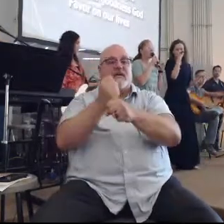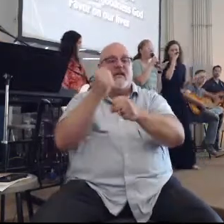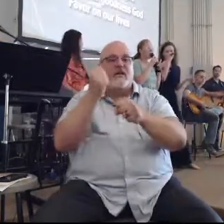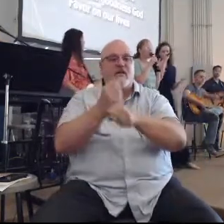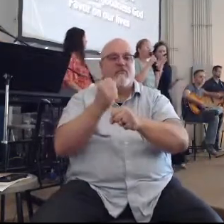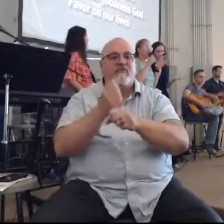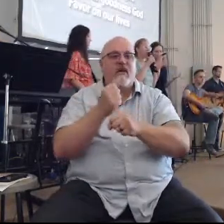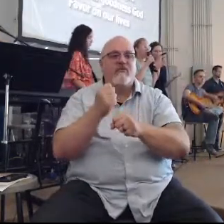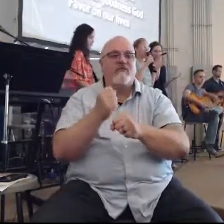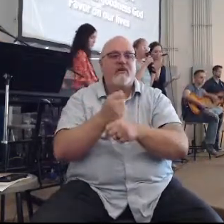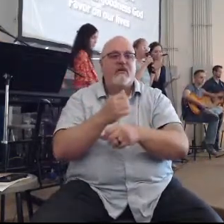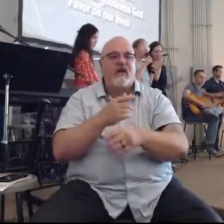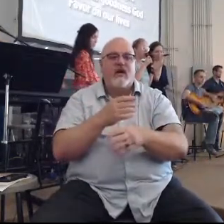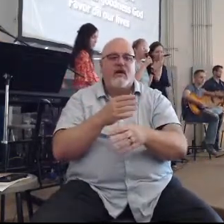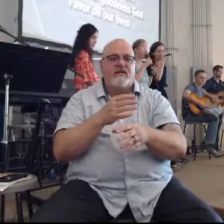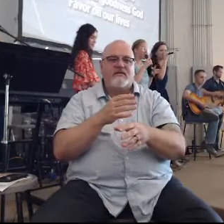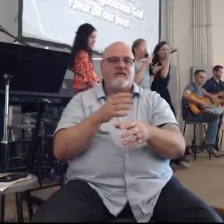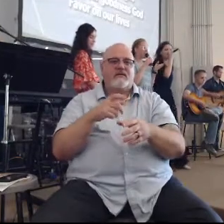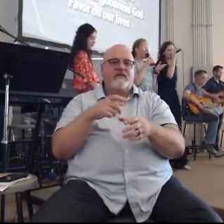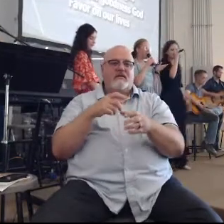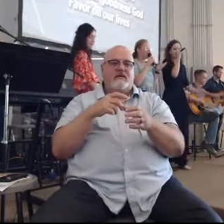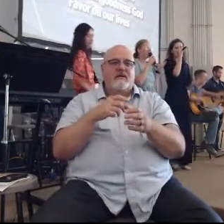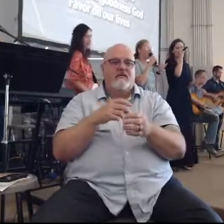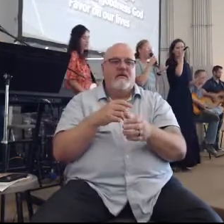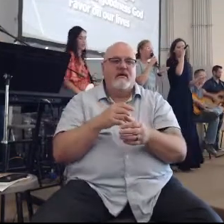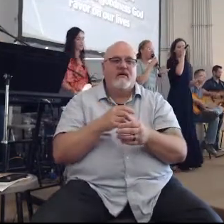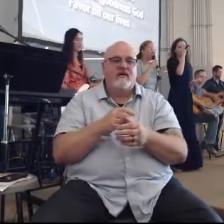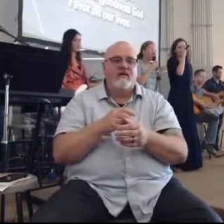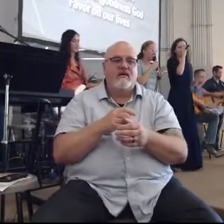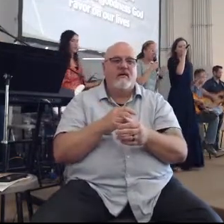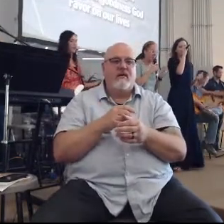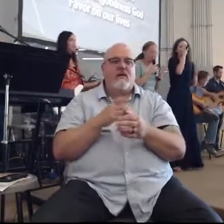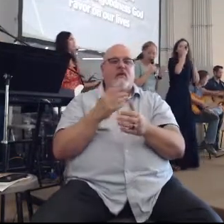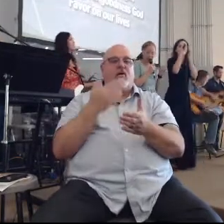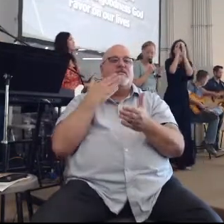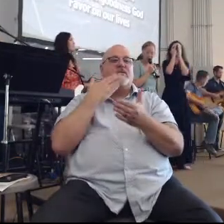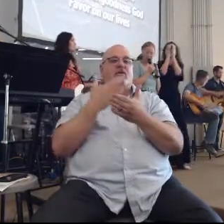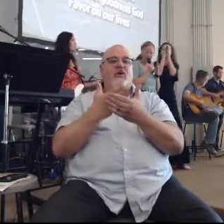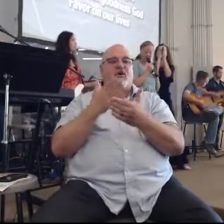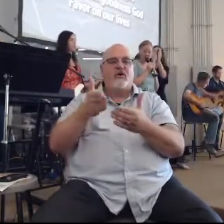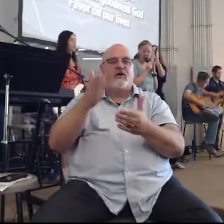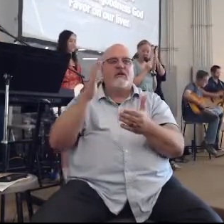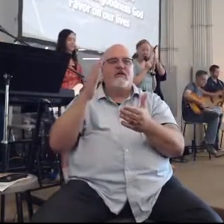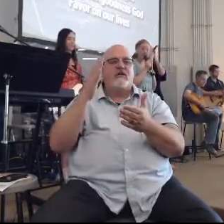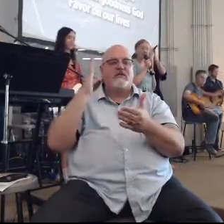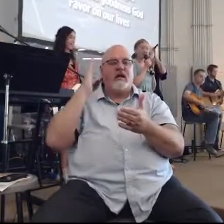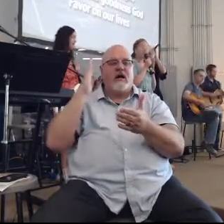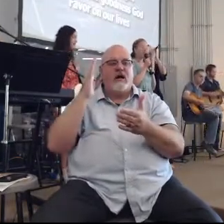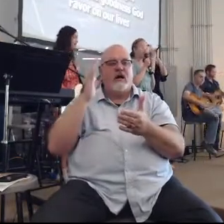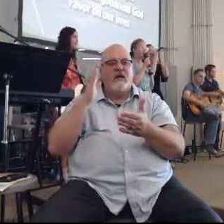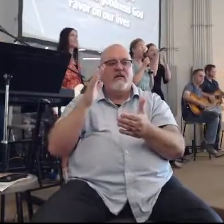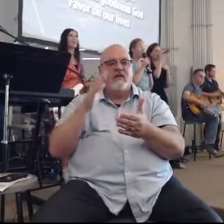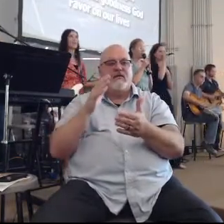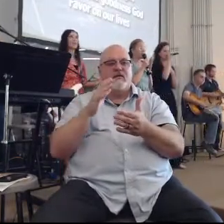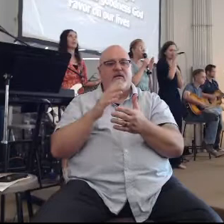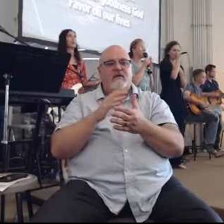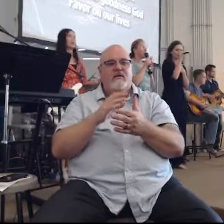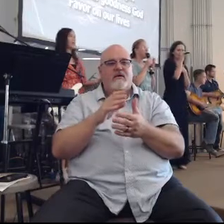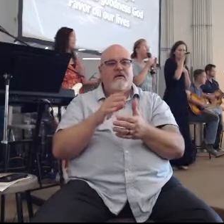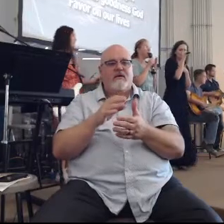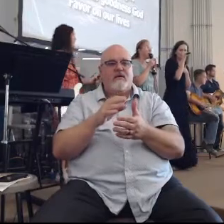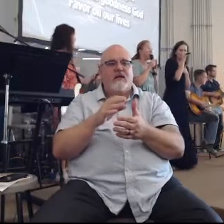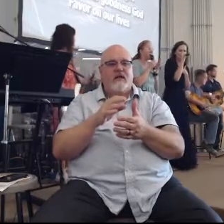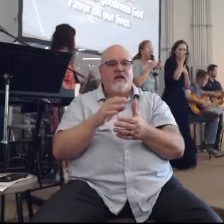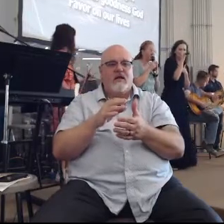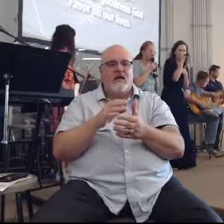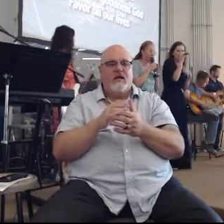You've your faithfulness in the darkest night Your goodness, you're